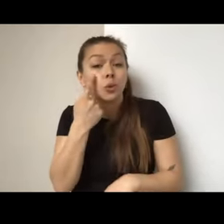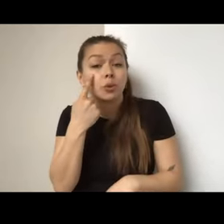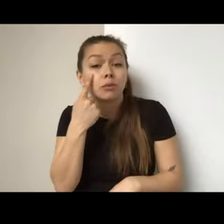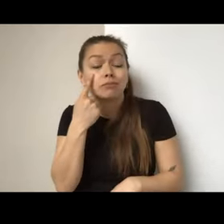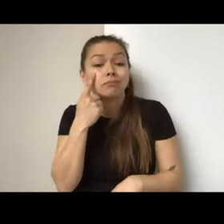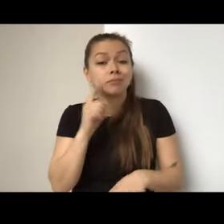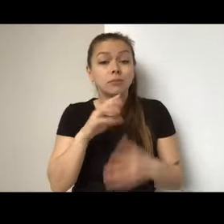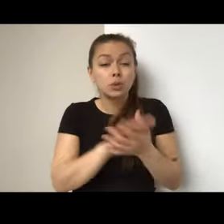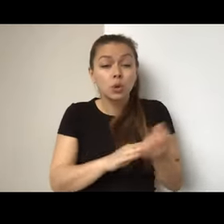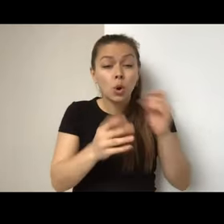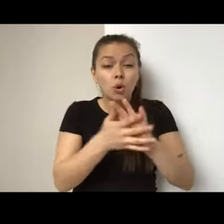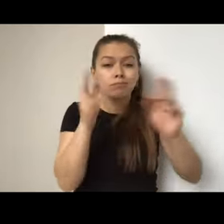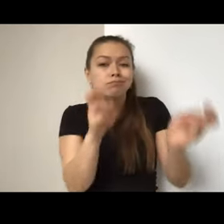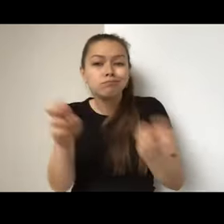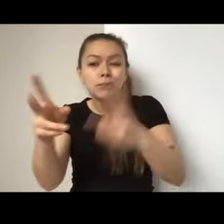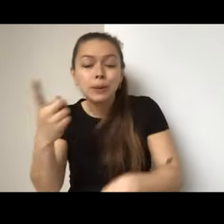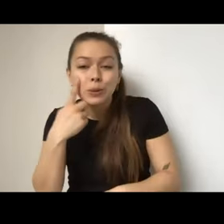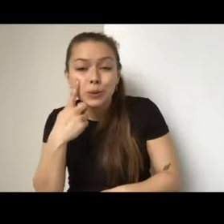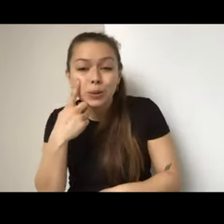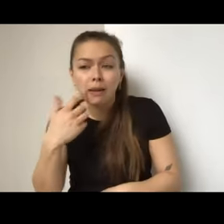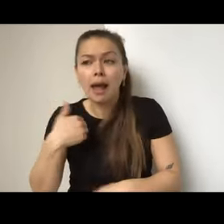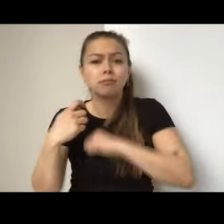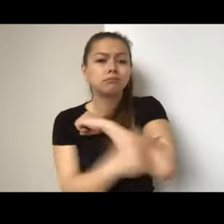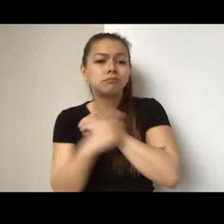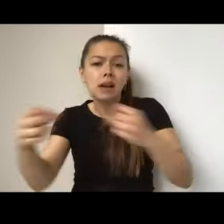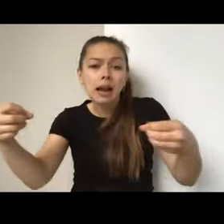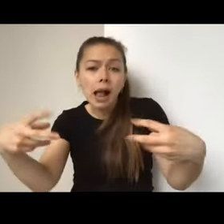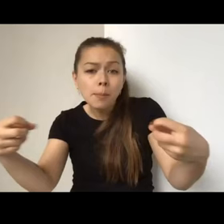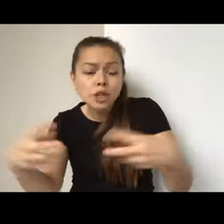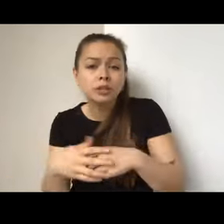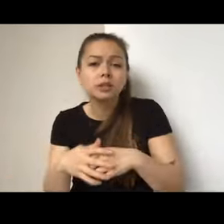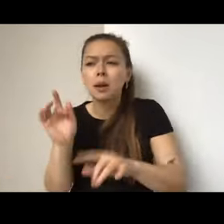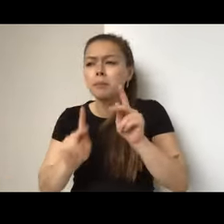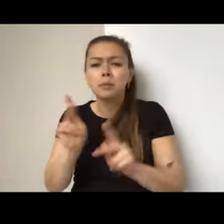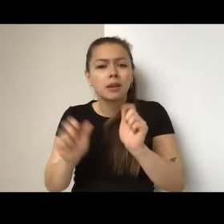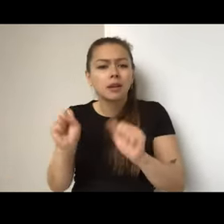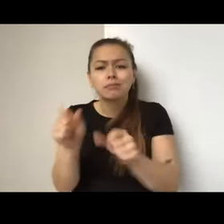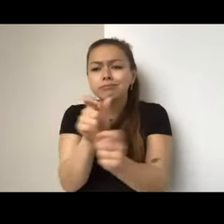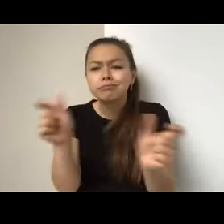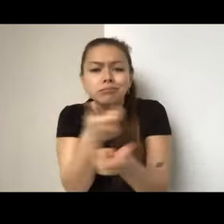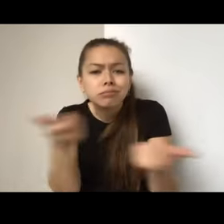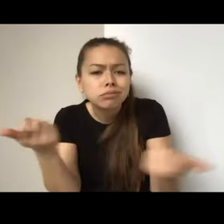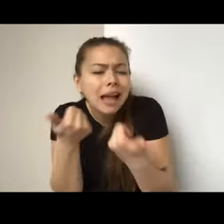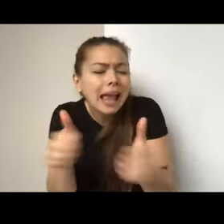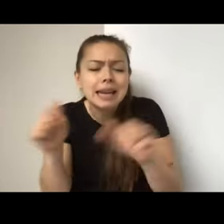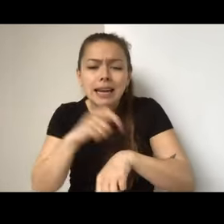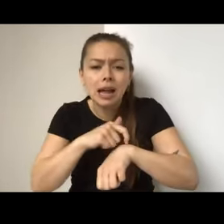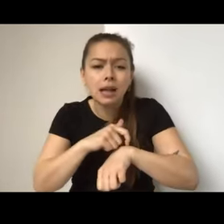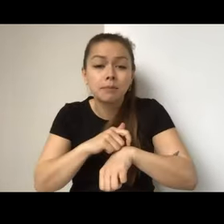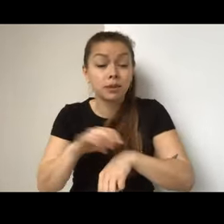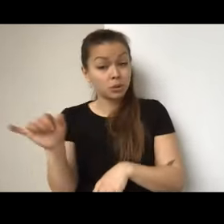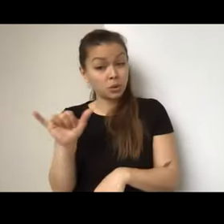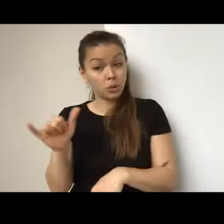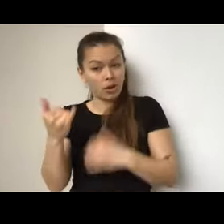Um, and then now we're also implementing this idea of like having forms where people can submit stories, uh, for different themes that we run every year.